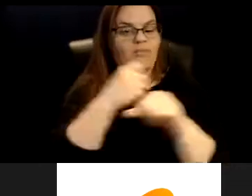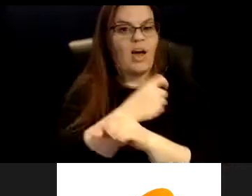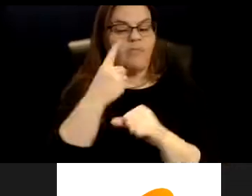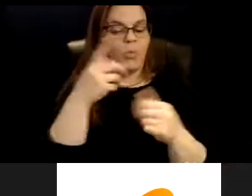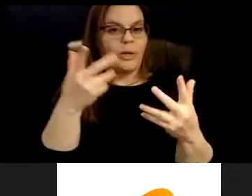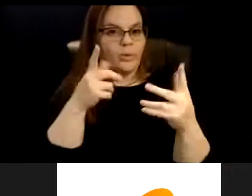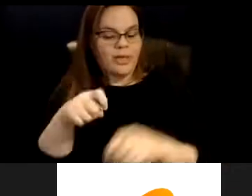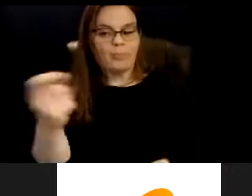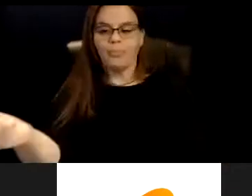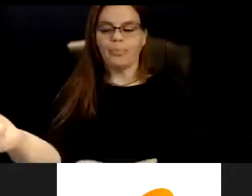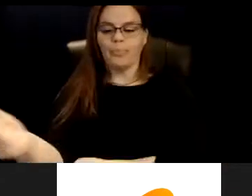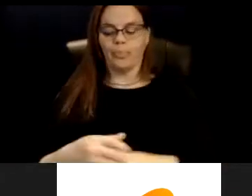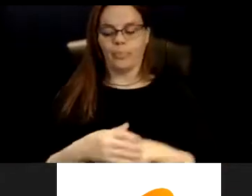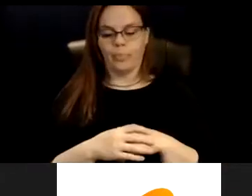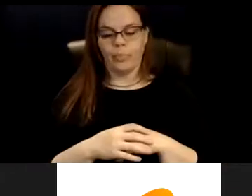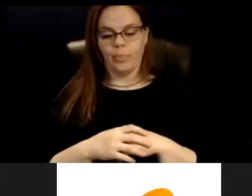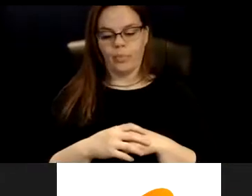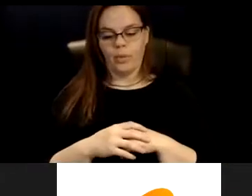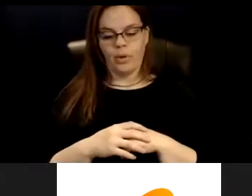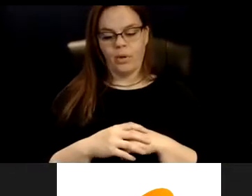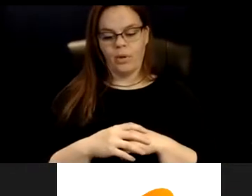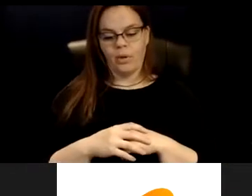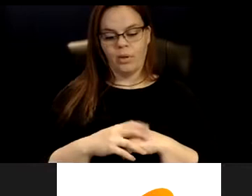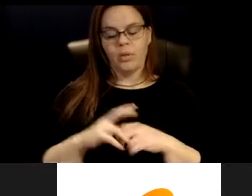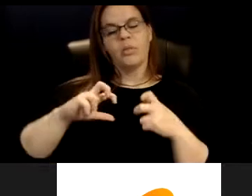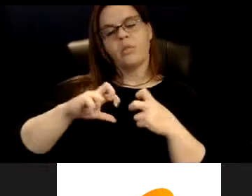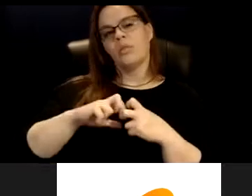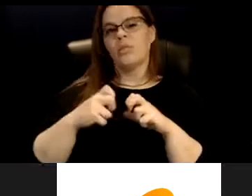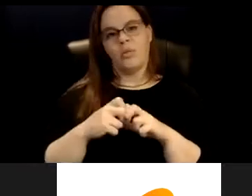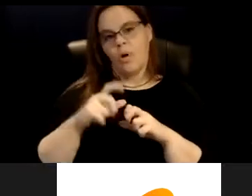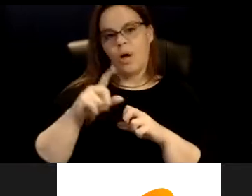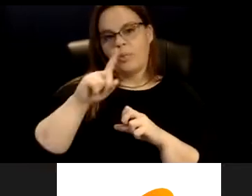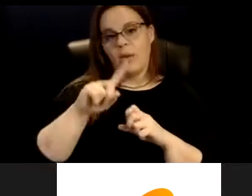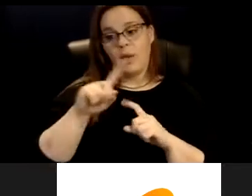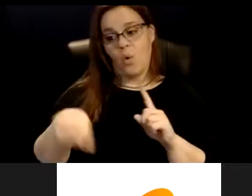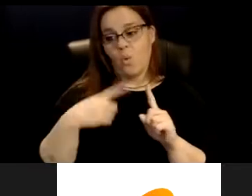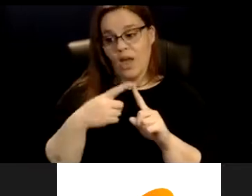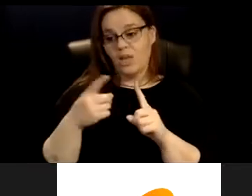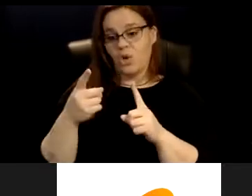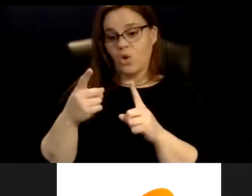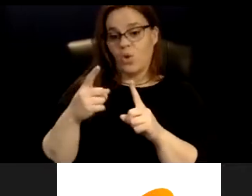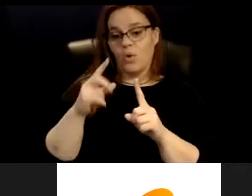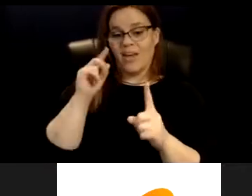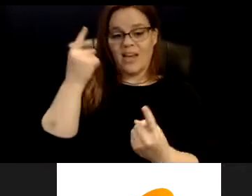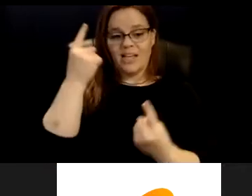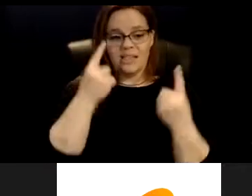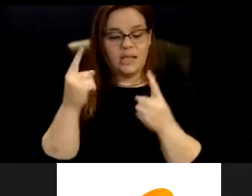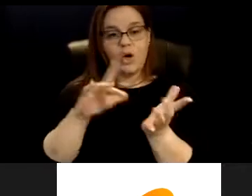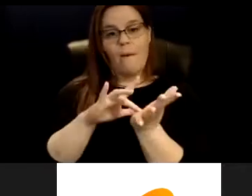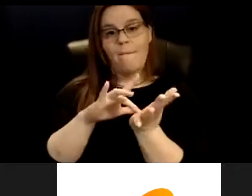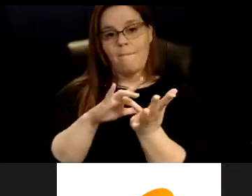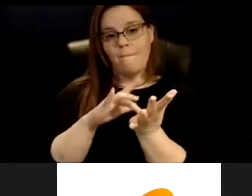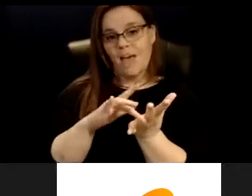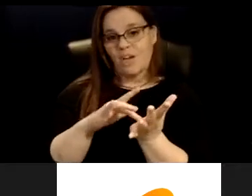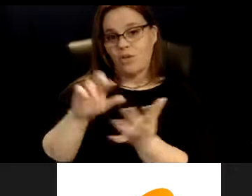problem with this is that when you bring in, uh, the medical racism aspect of things, there is all this,